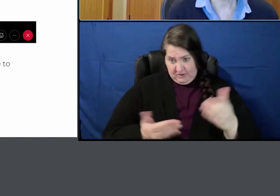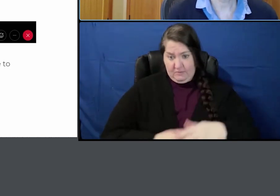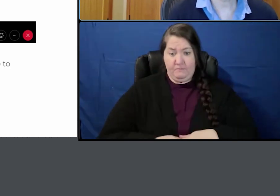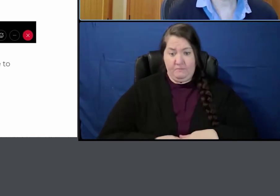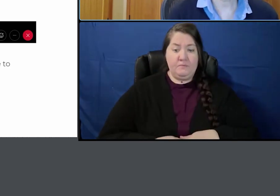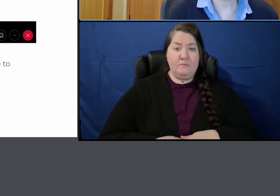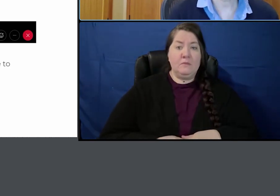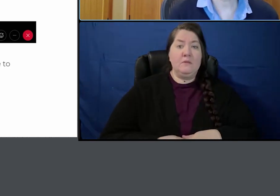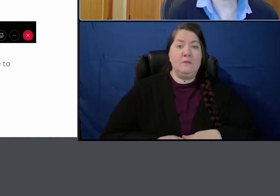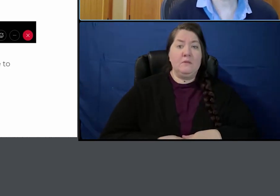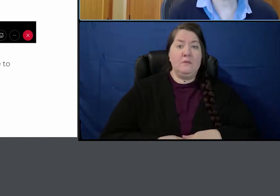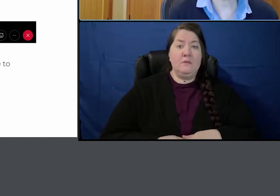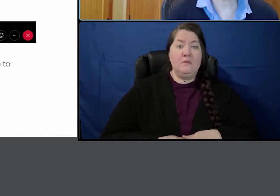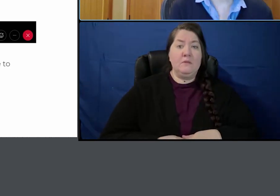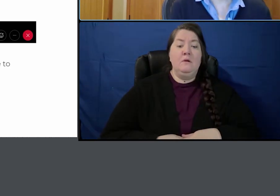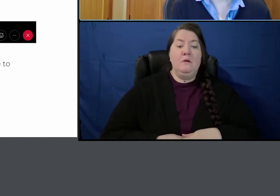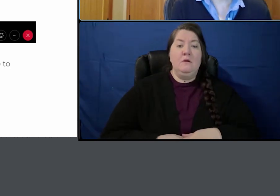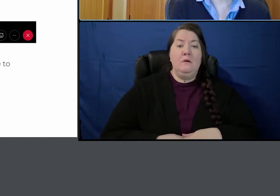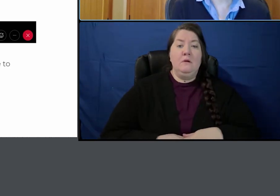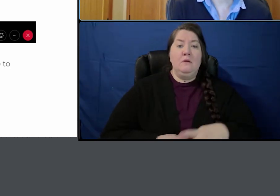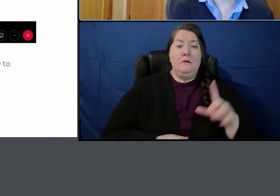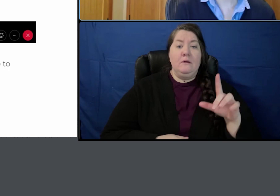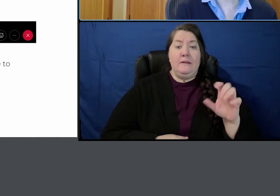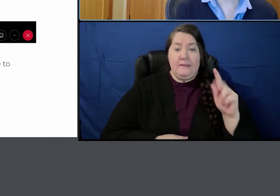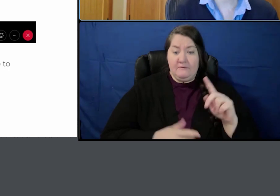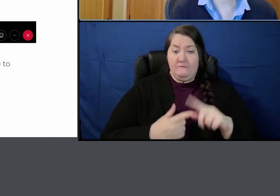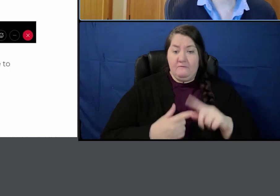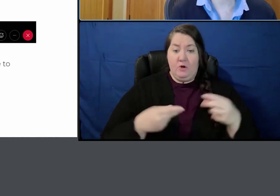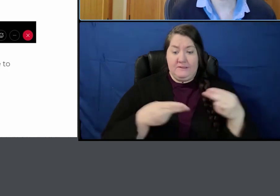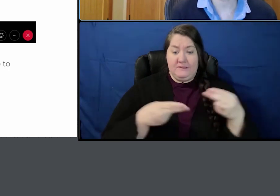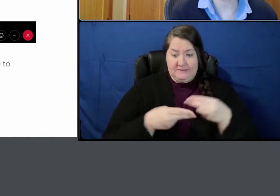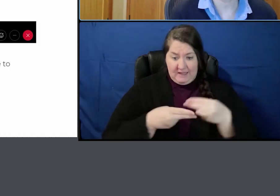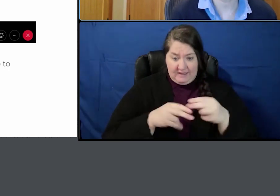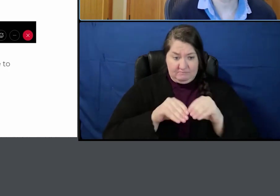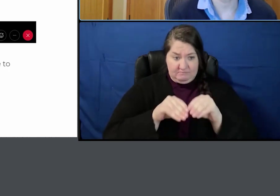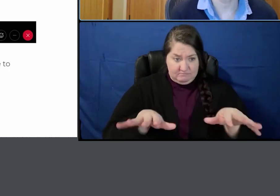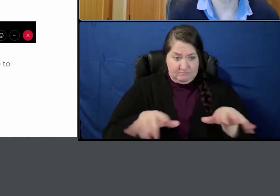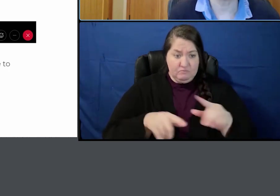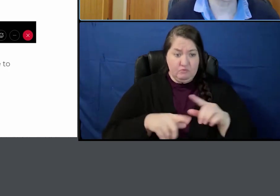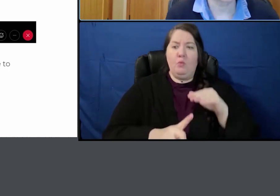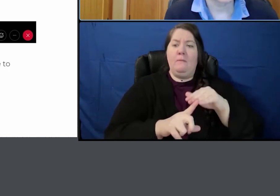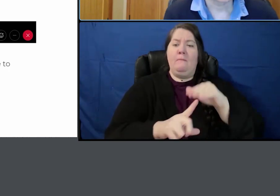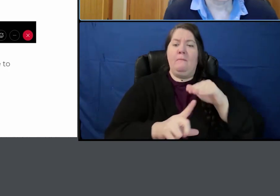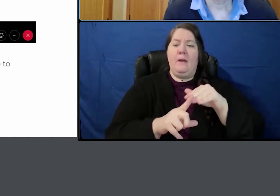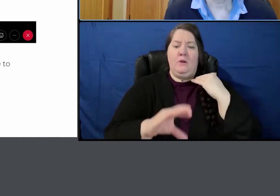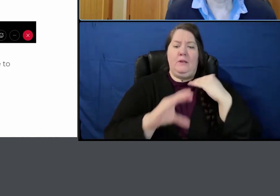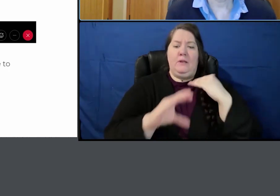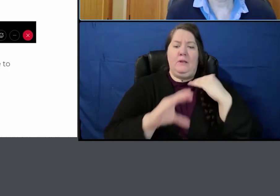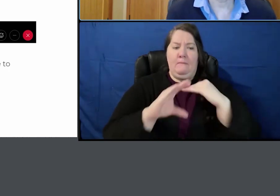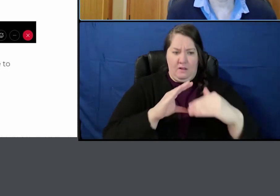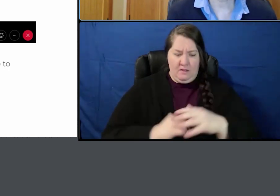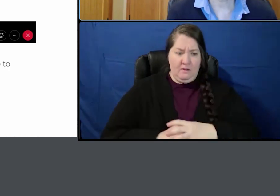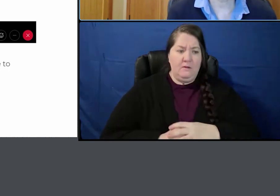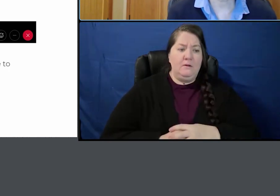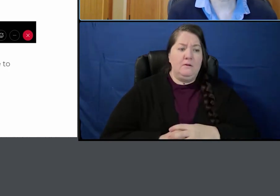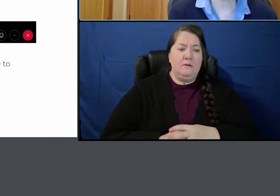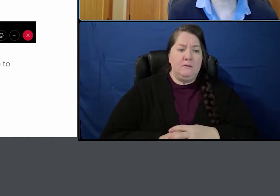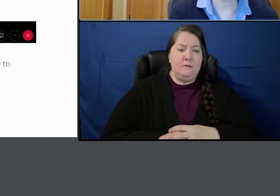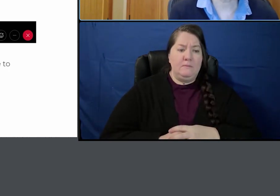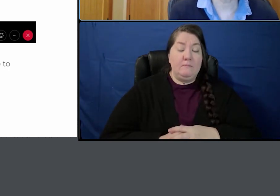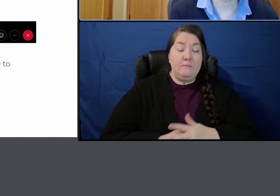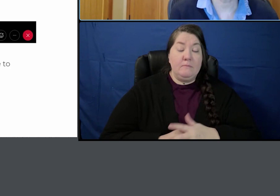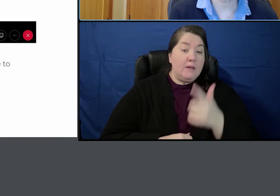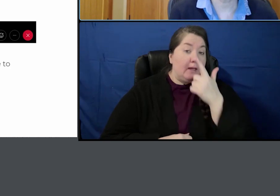So the link to the to the slide handouts are in your reminder email. And if you're